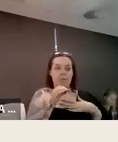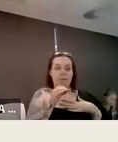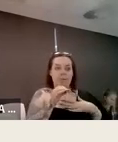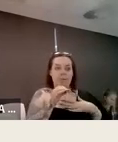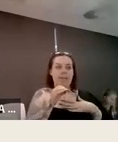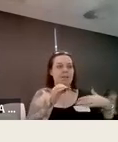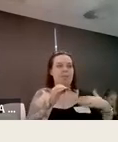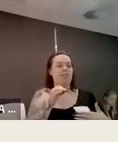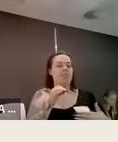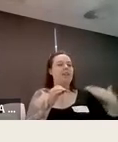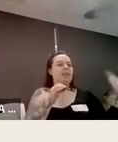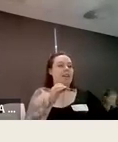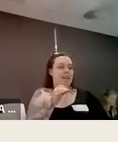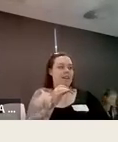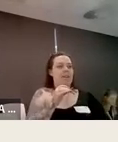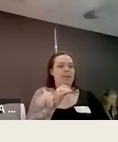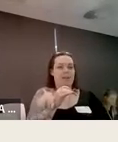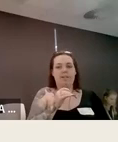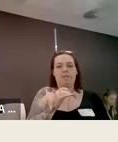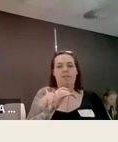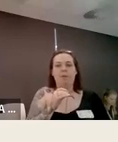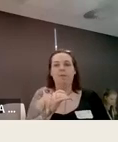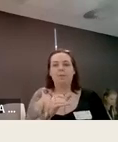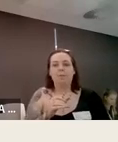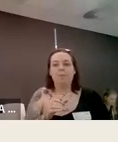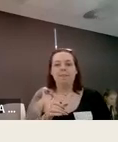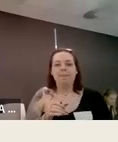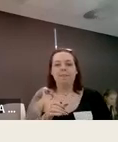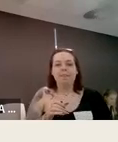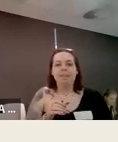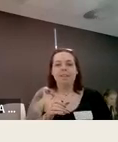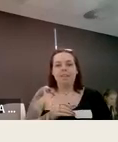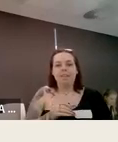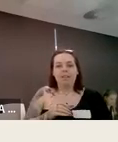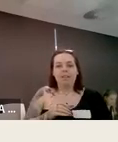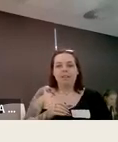and one being me a disabled student and another being a staff member